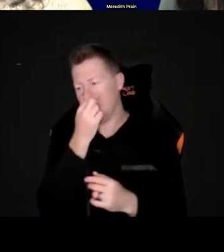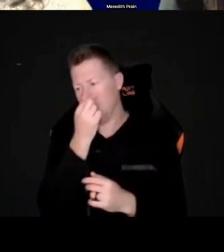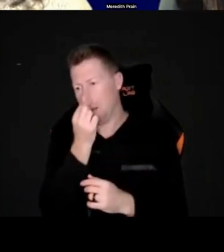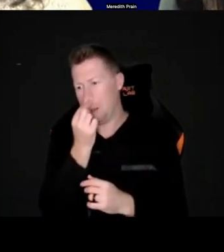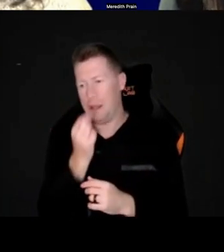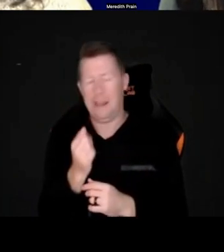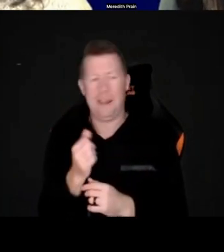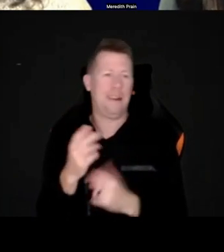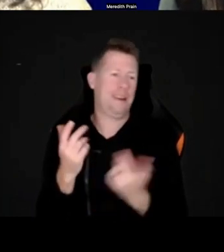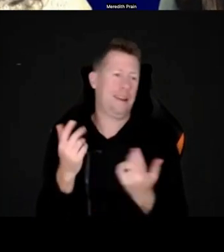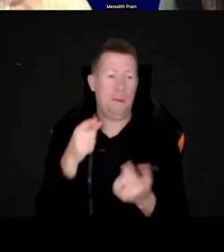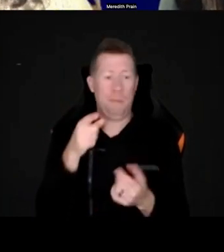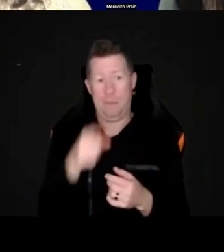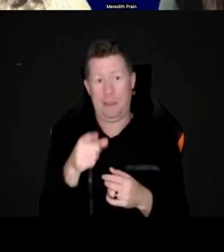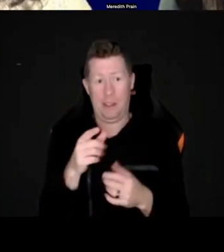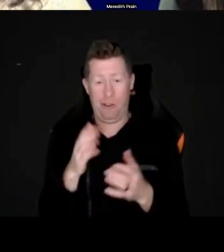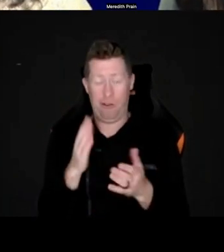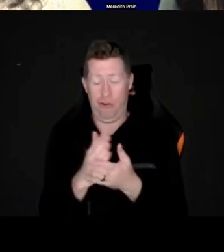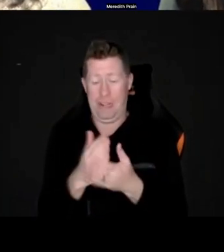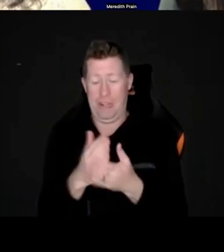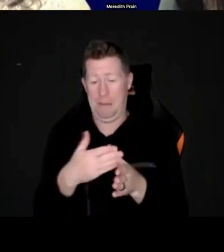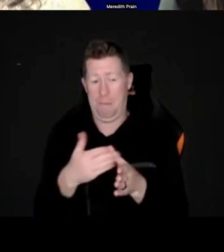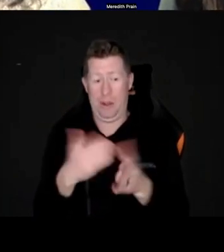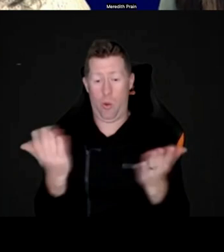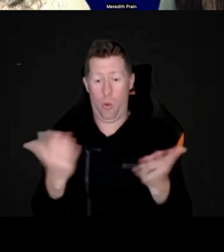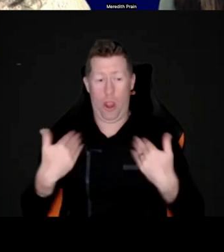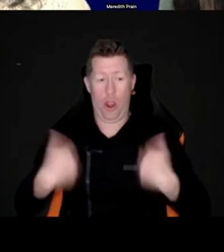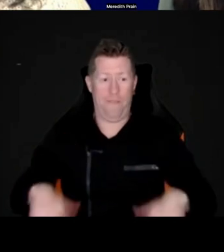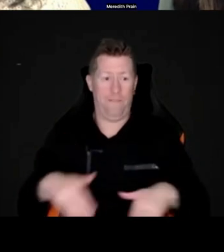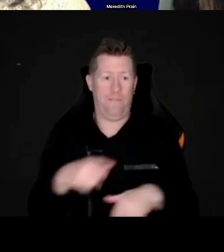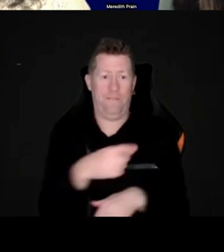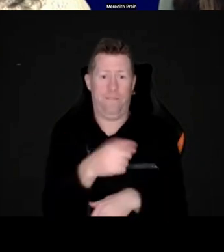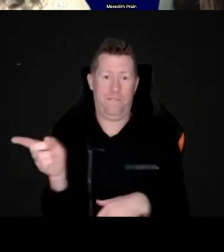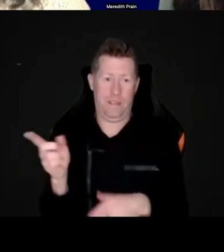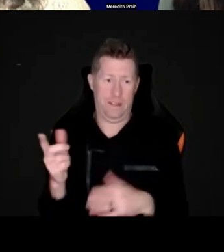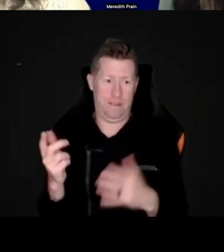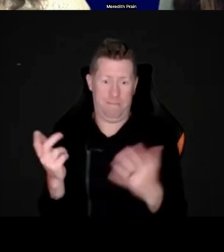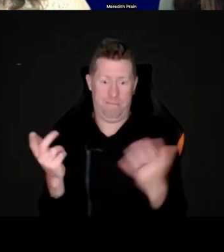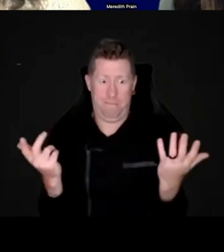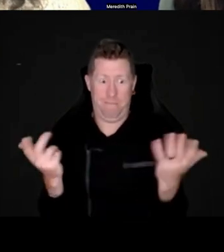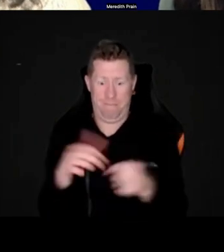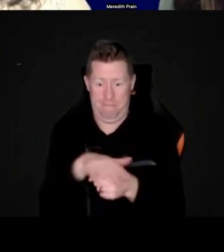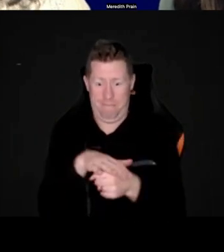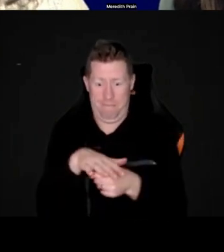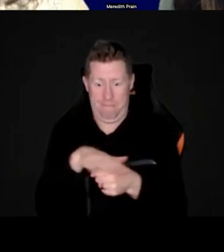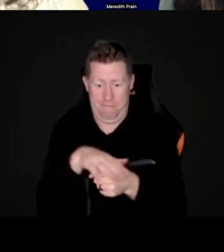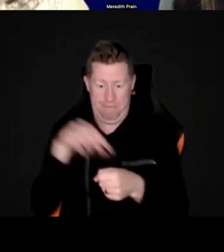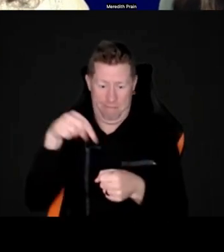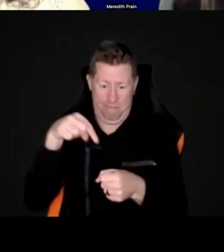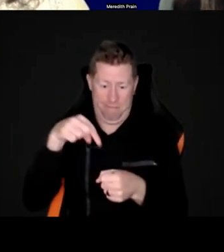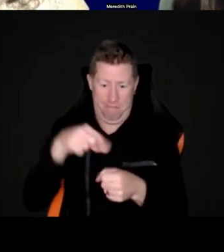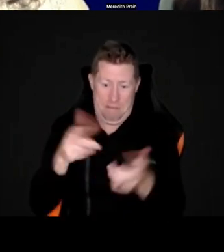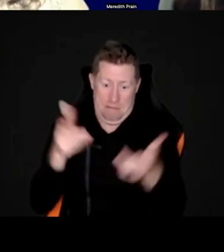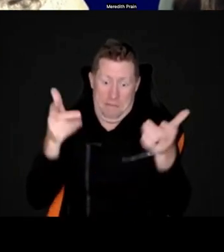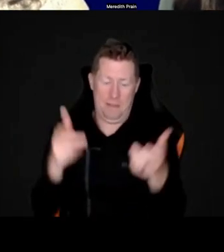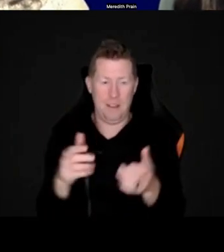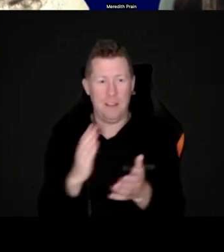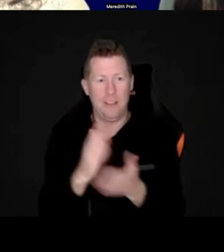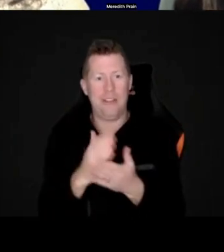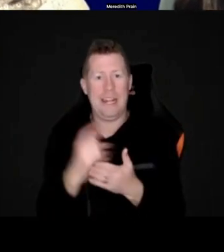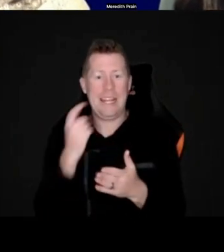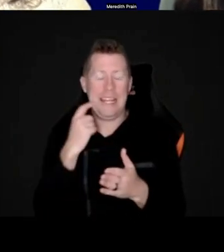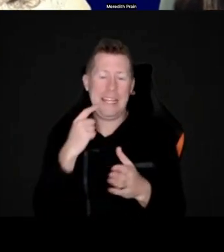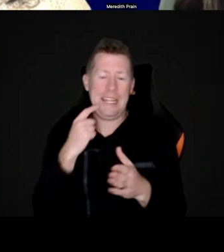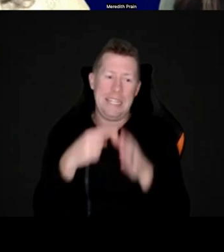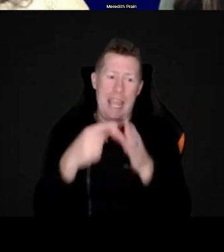uh, I guess it really depends on, on where you're, where you're located. Um, so the easiest answer